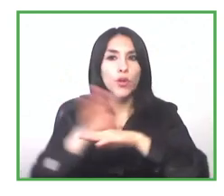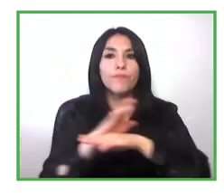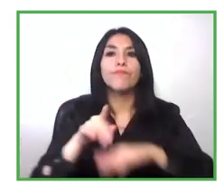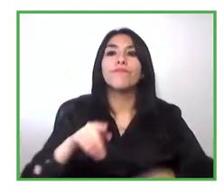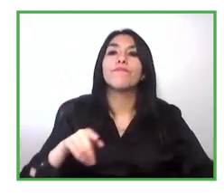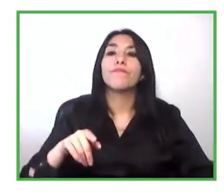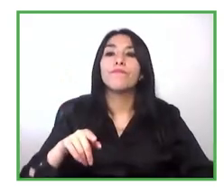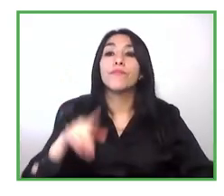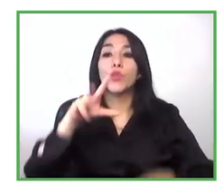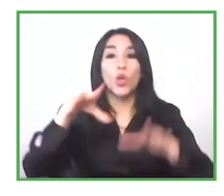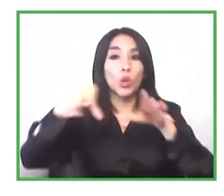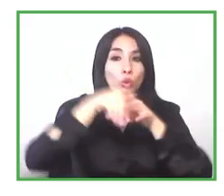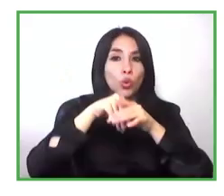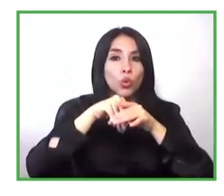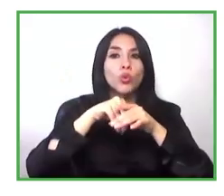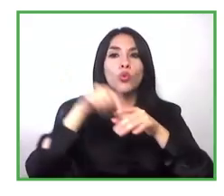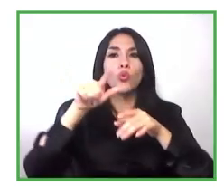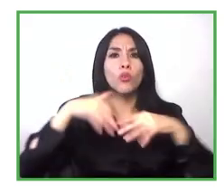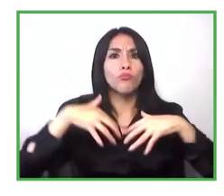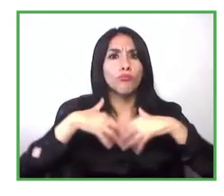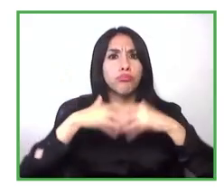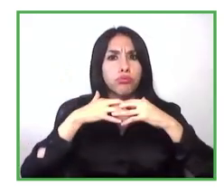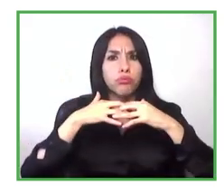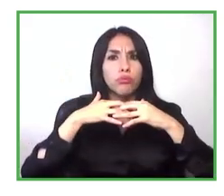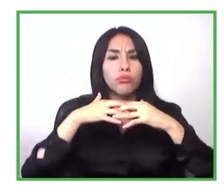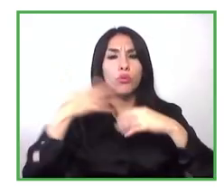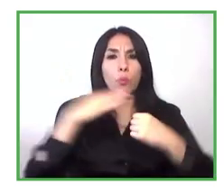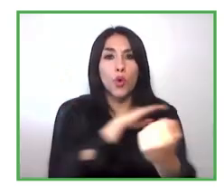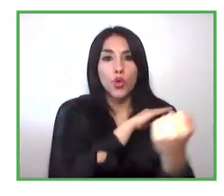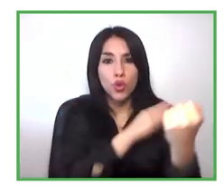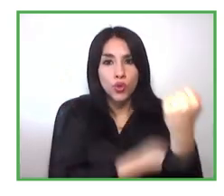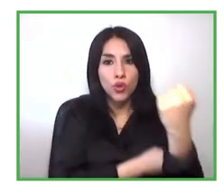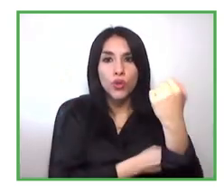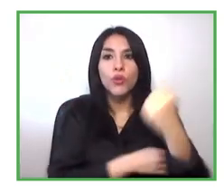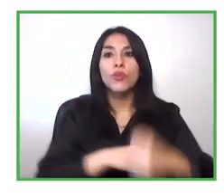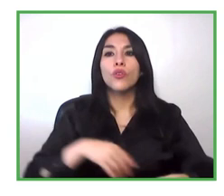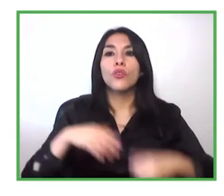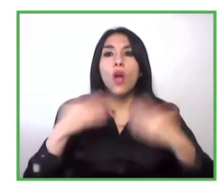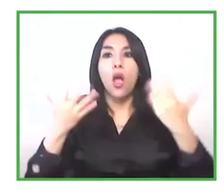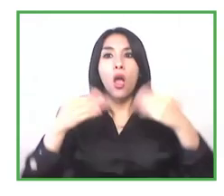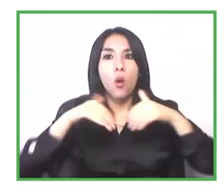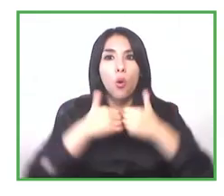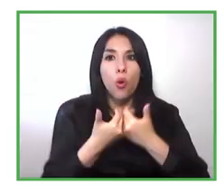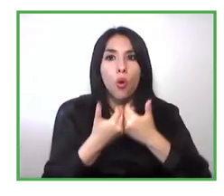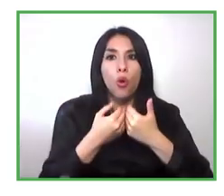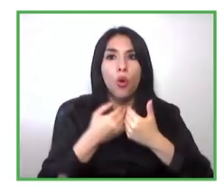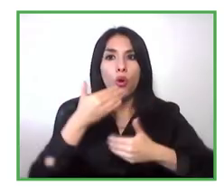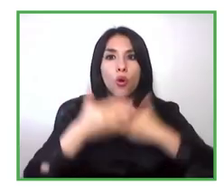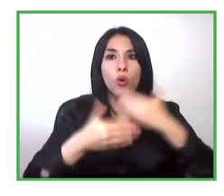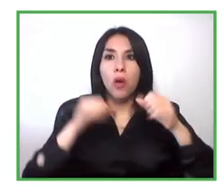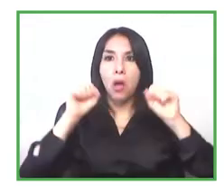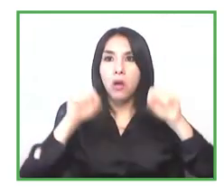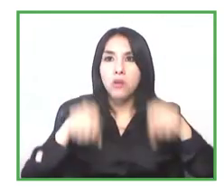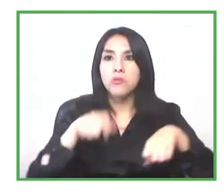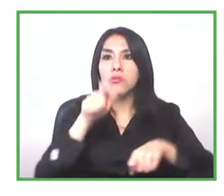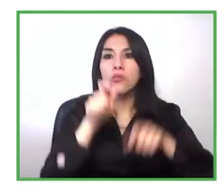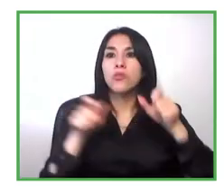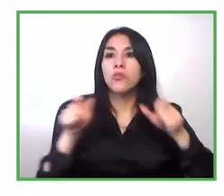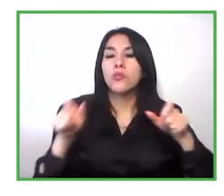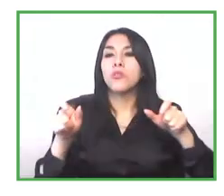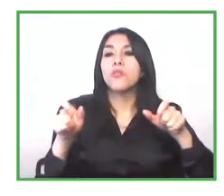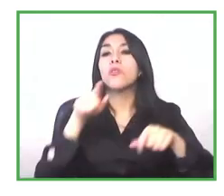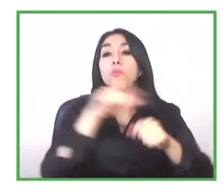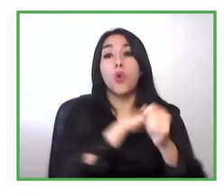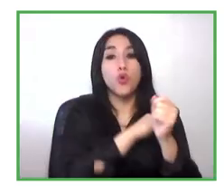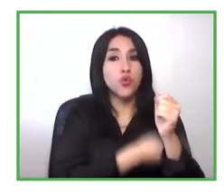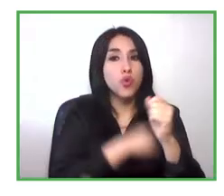people but showing the full potential potential and how with good services you can truly support entrepreneurships of people with